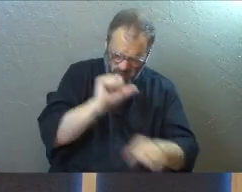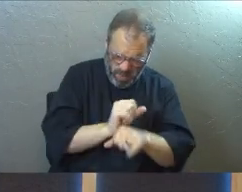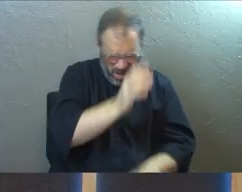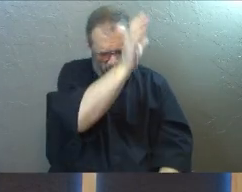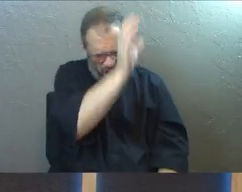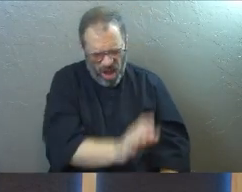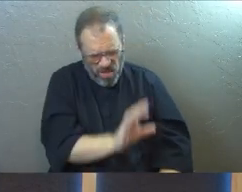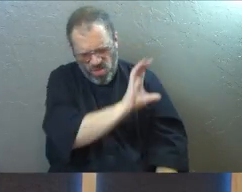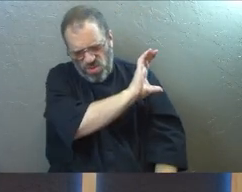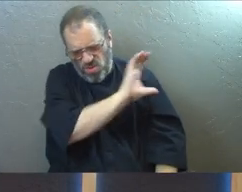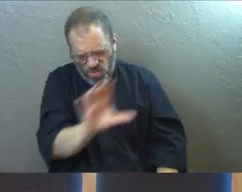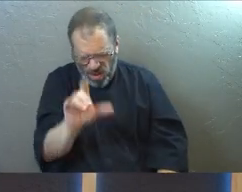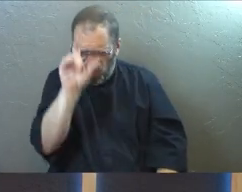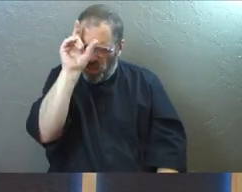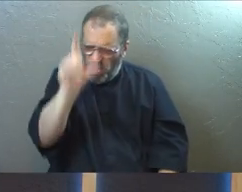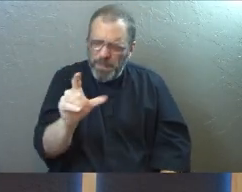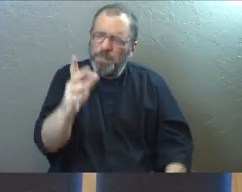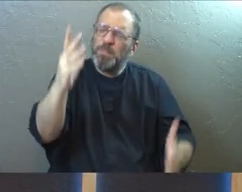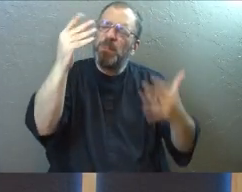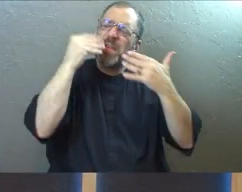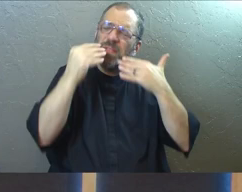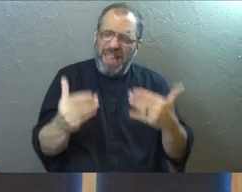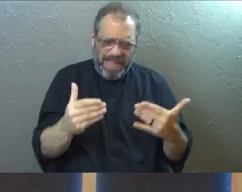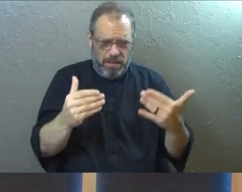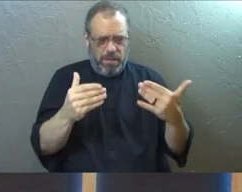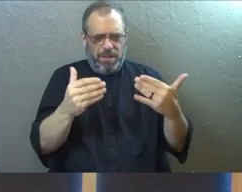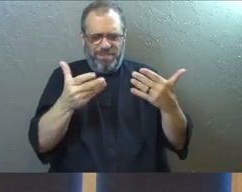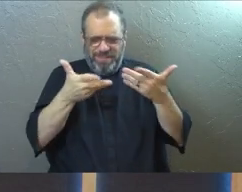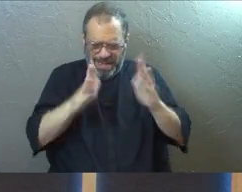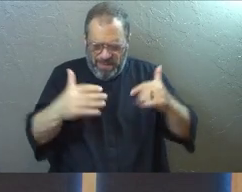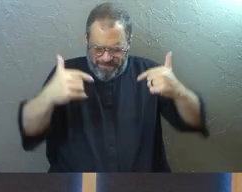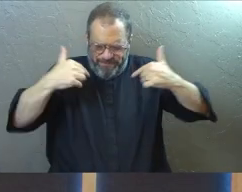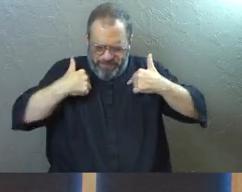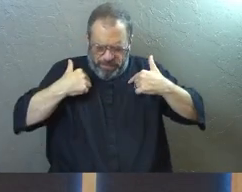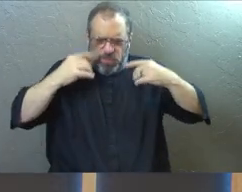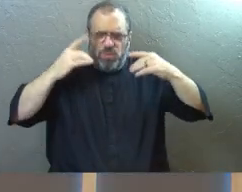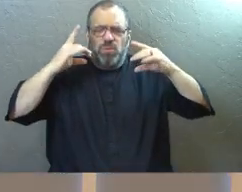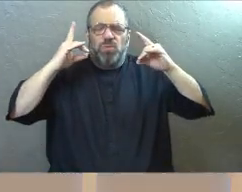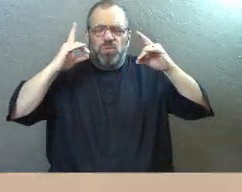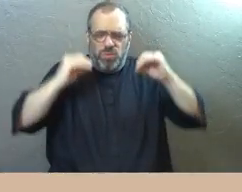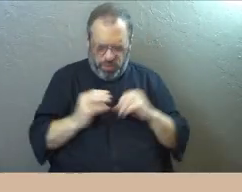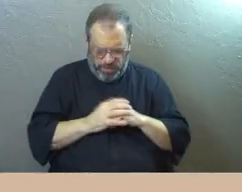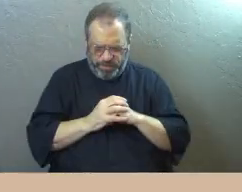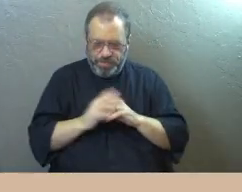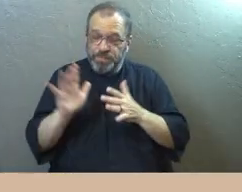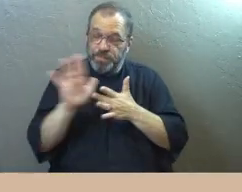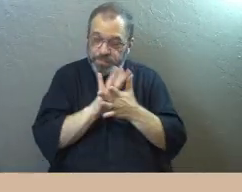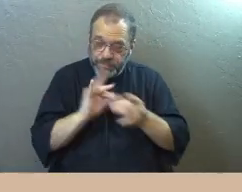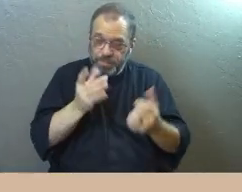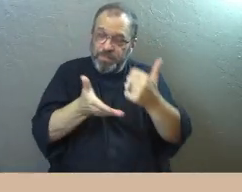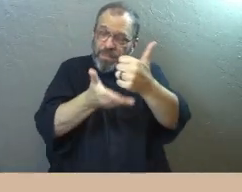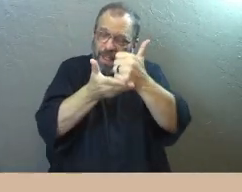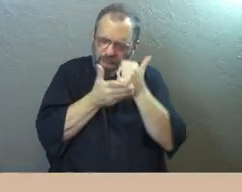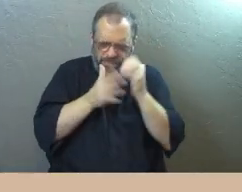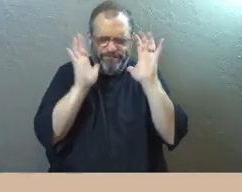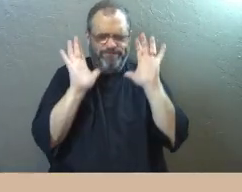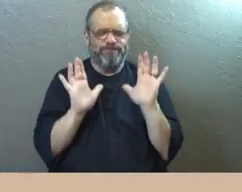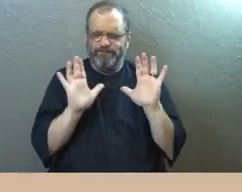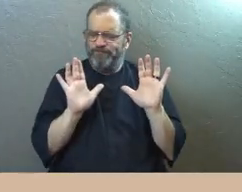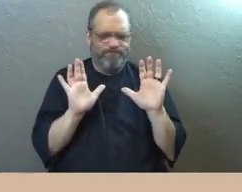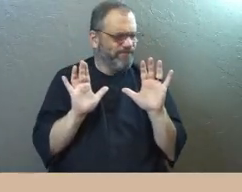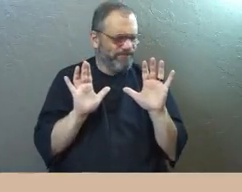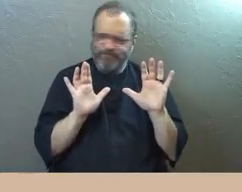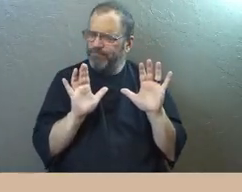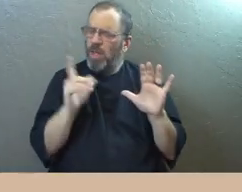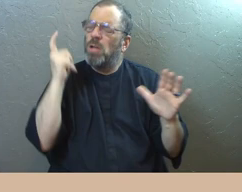what you've done for us. And I thank you, God, that what that's allowed us to do. And so Holy Spirit, help us to take a moment right here